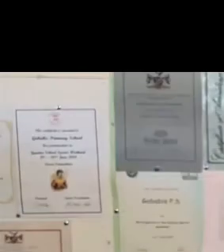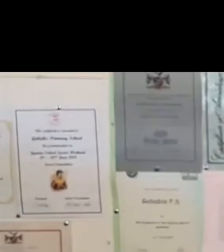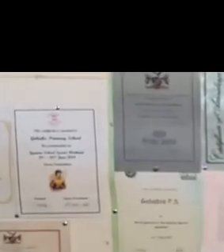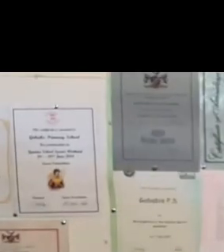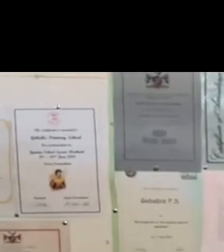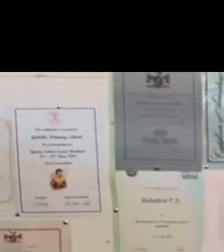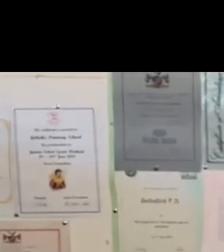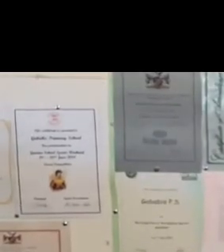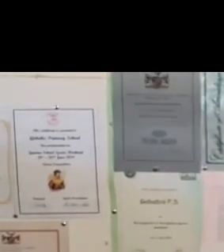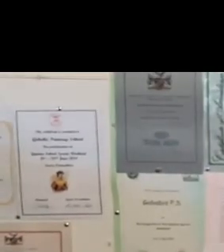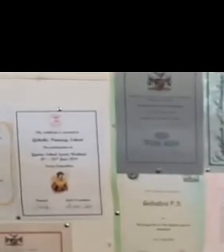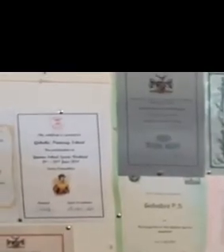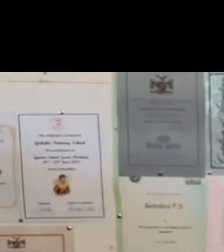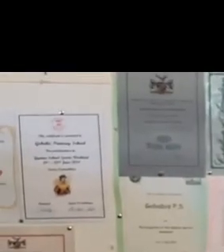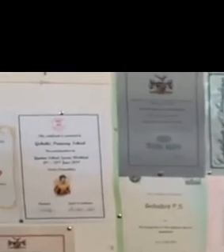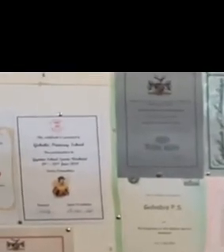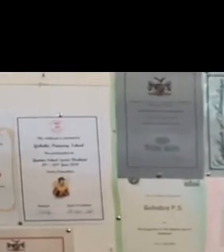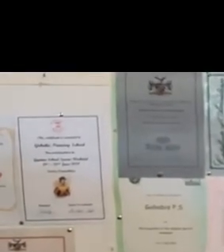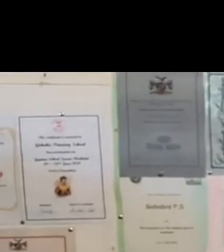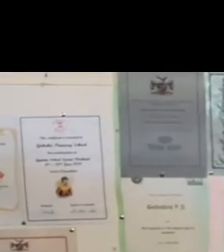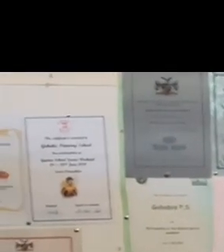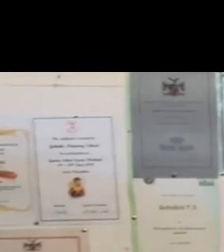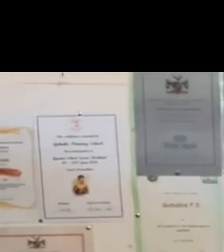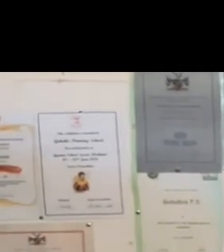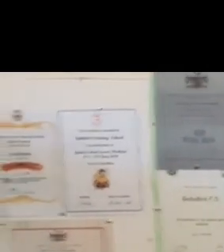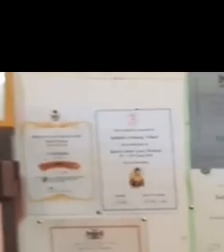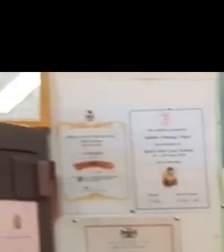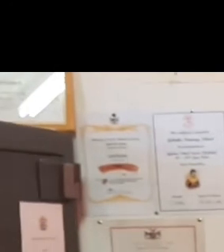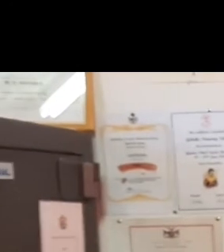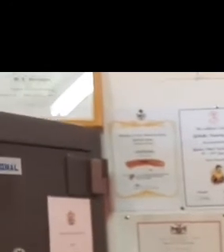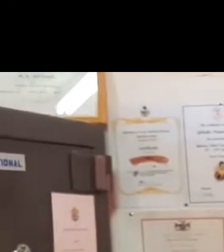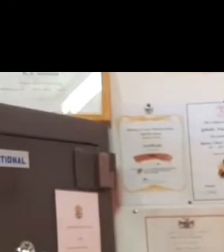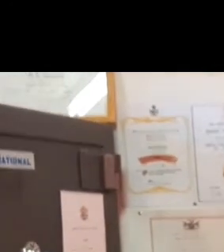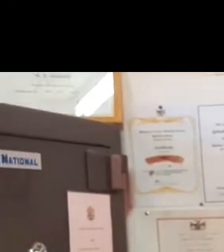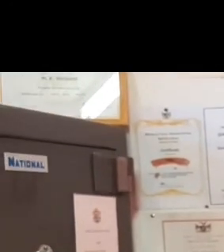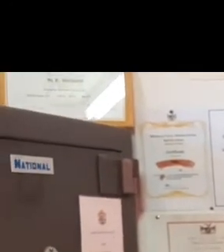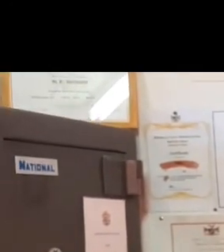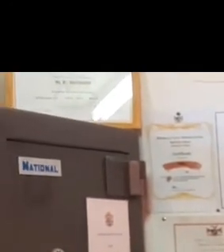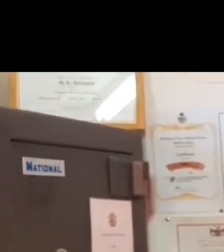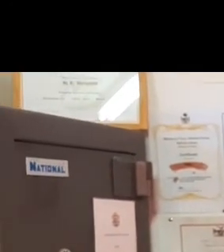I am Mrs. Diergaard, the principal of Gebabe's primary school.